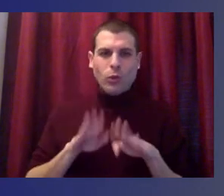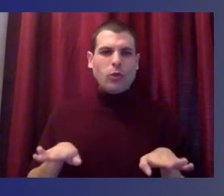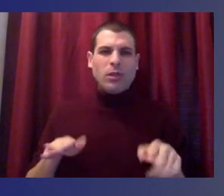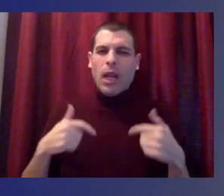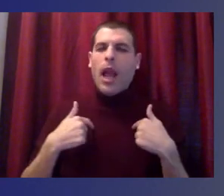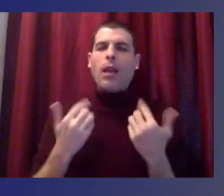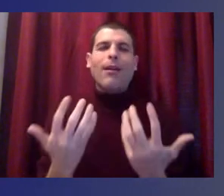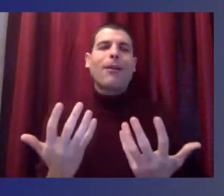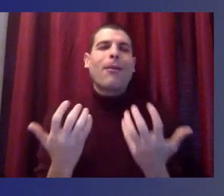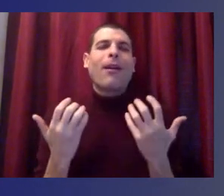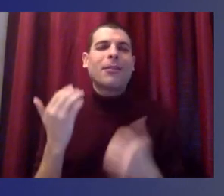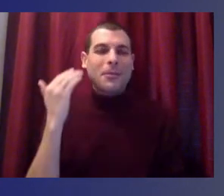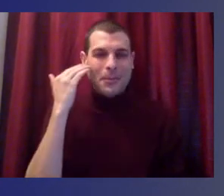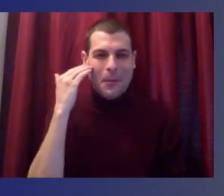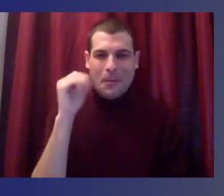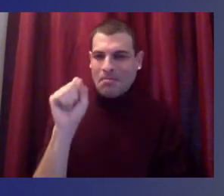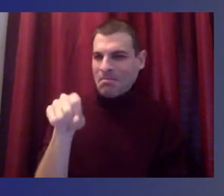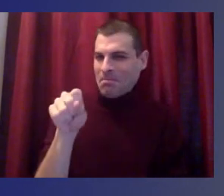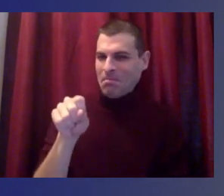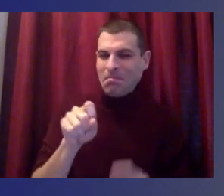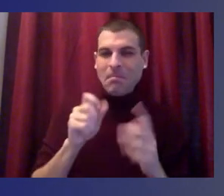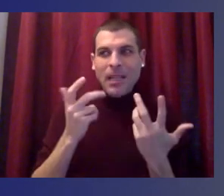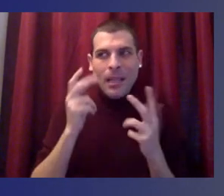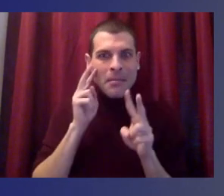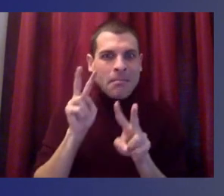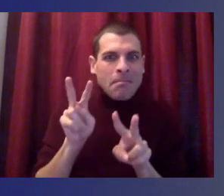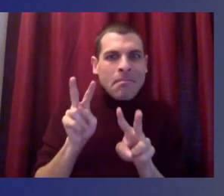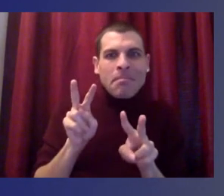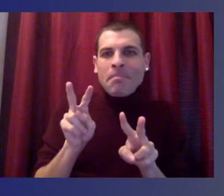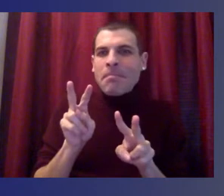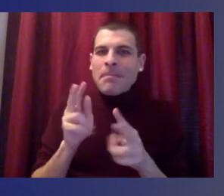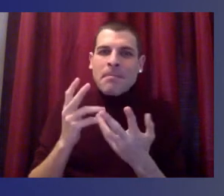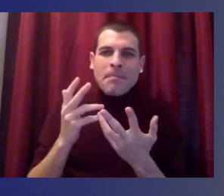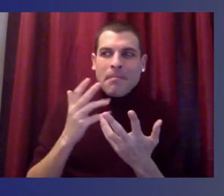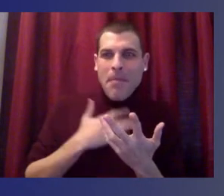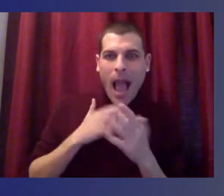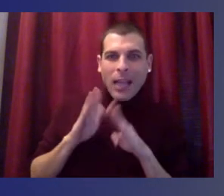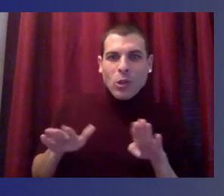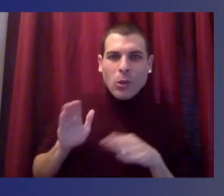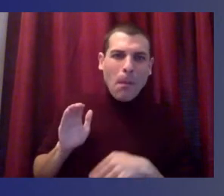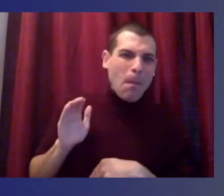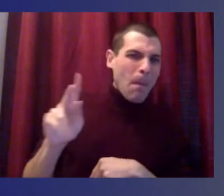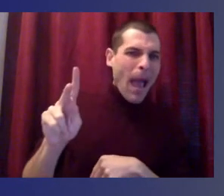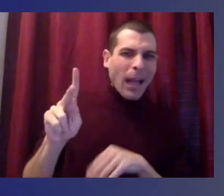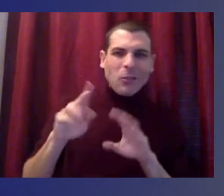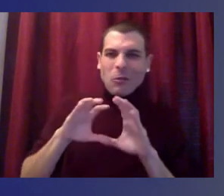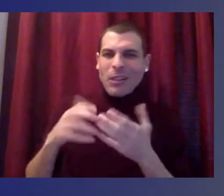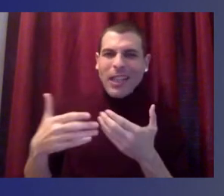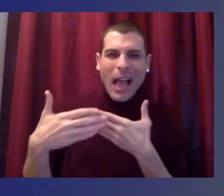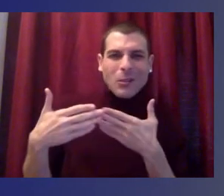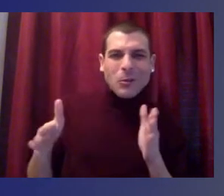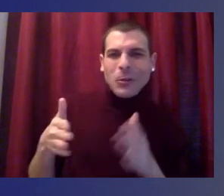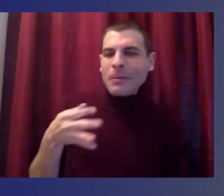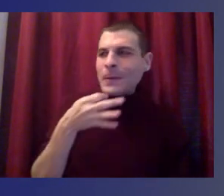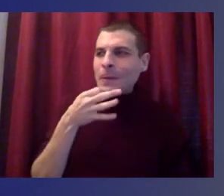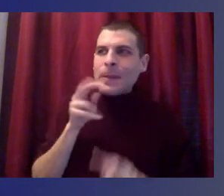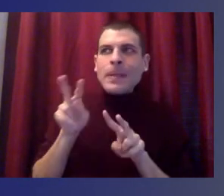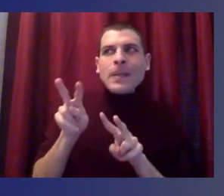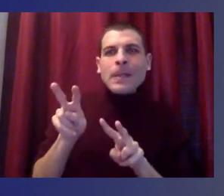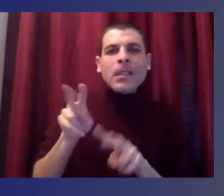those questions. And I look forward to the day that my kids can go back to learning in the classroom as opposed to our dining room.